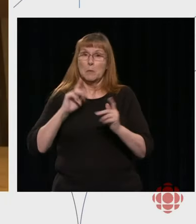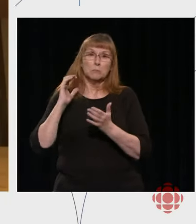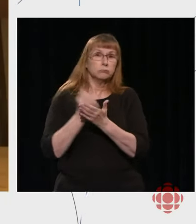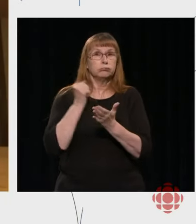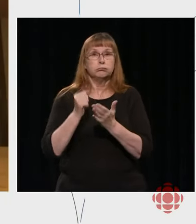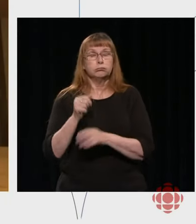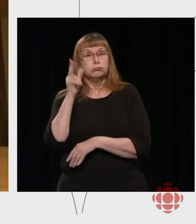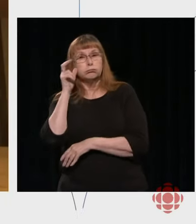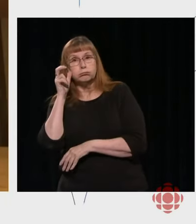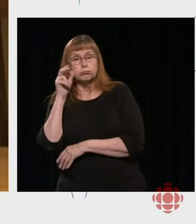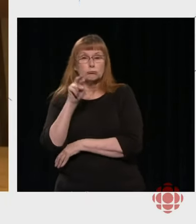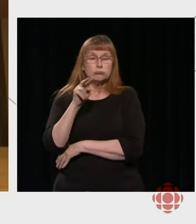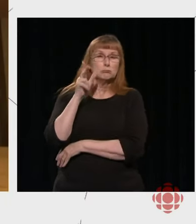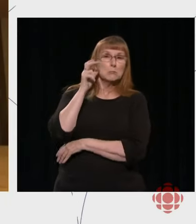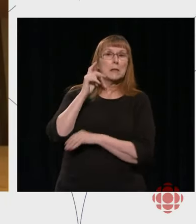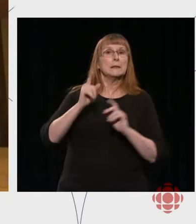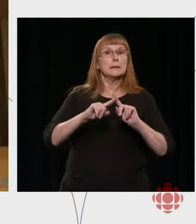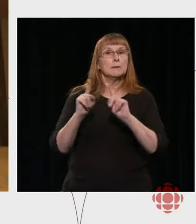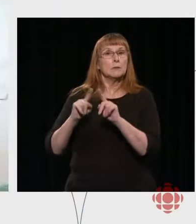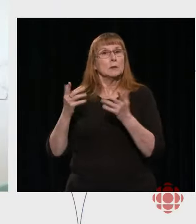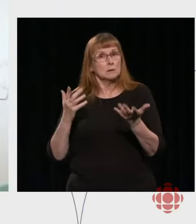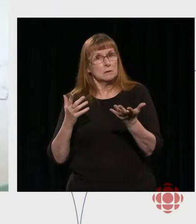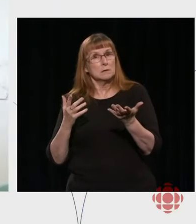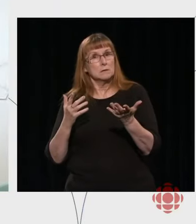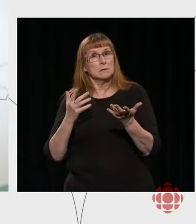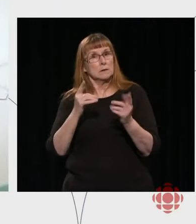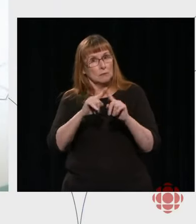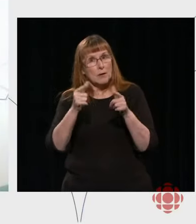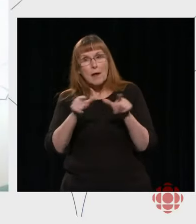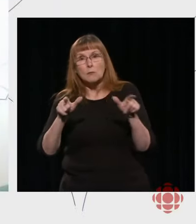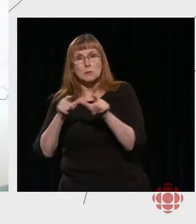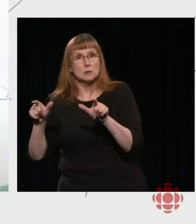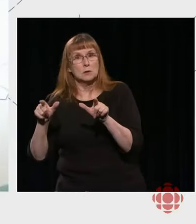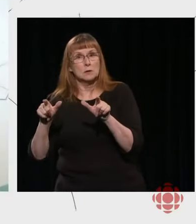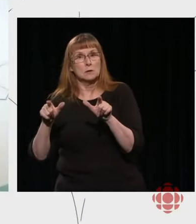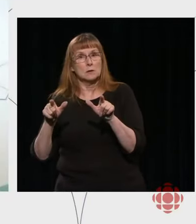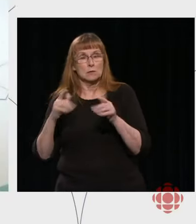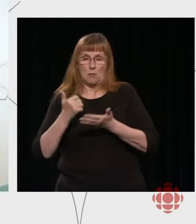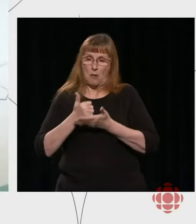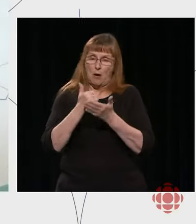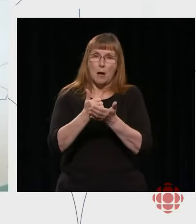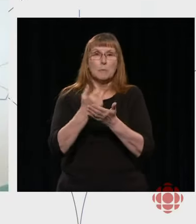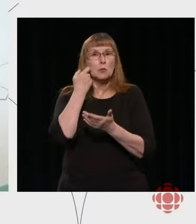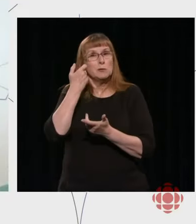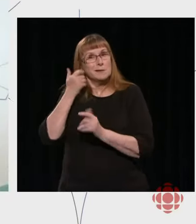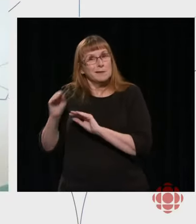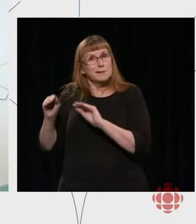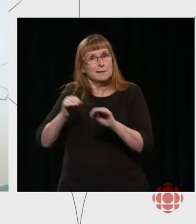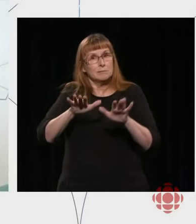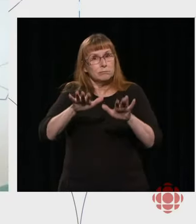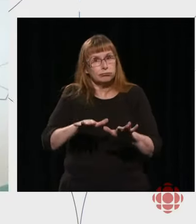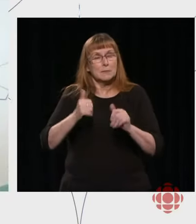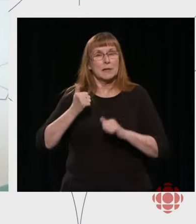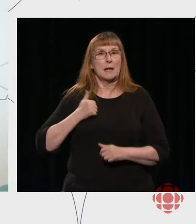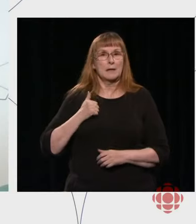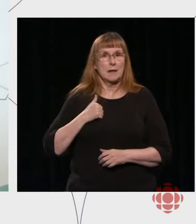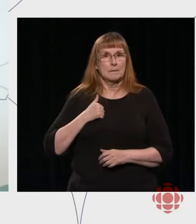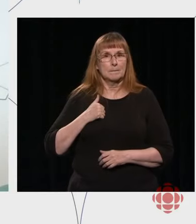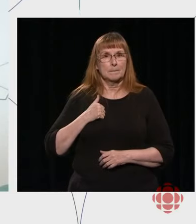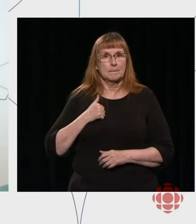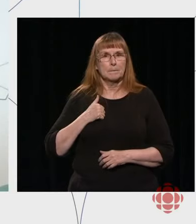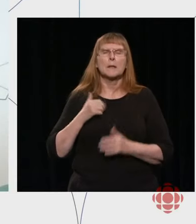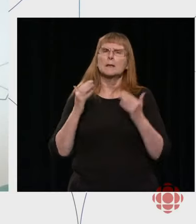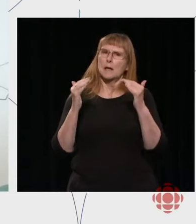And so, RCI plays an extremely important role in that respect. Thank you, Michelle. The next question is in English.